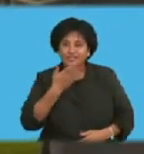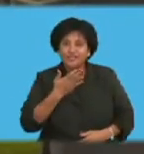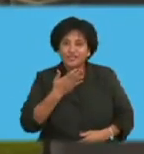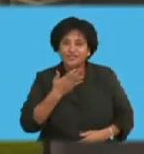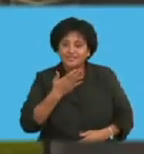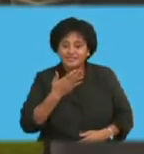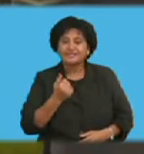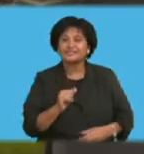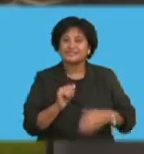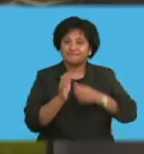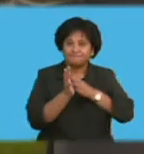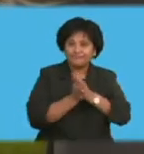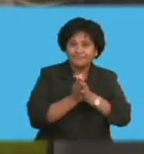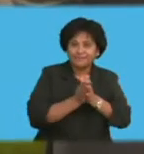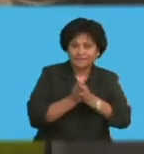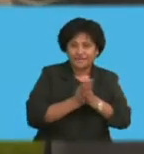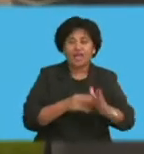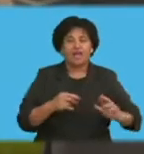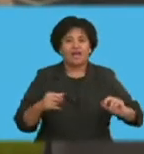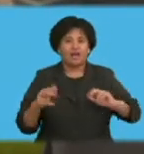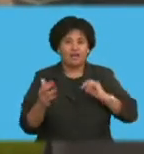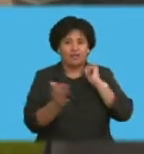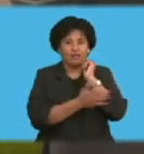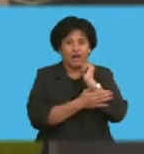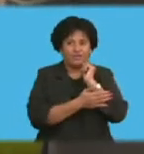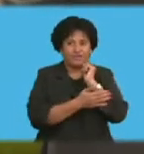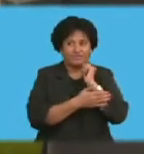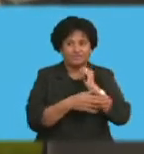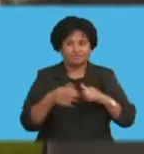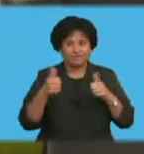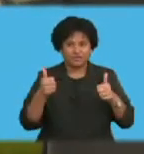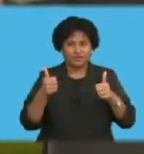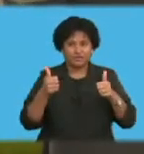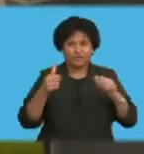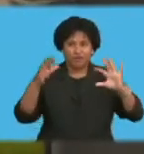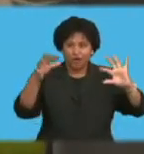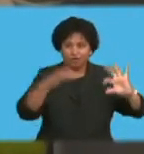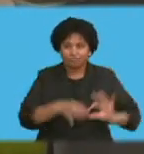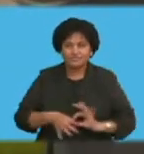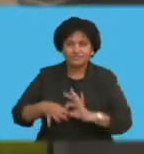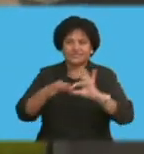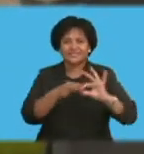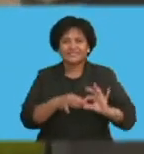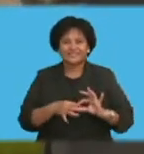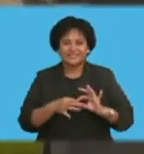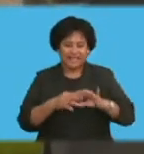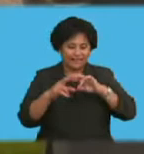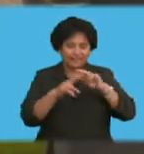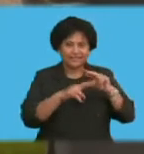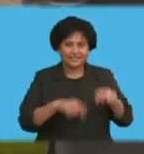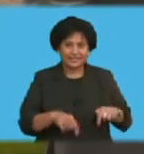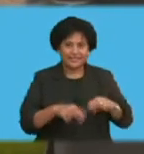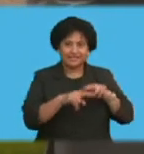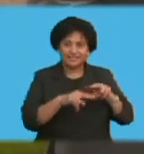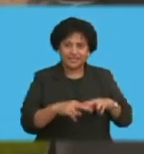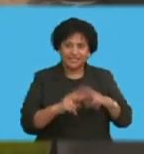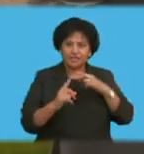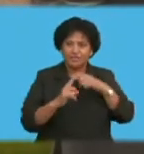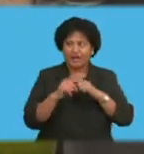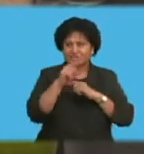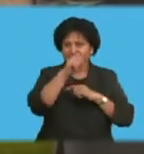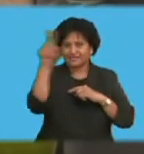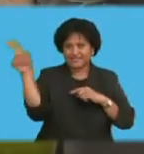course, rugby is a very unifying force in Fiji, whether Fijians live in Fiji or Fijians offshore, as can be seen in